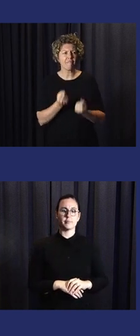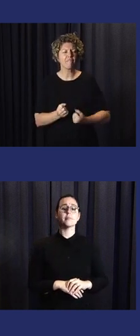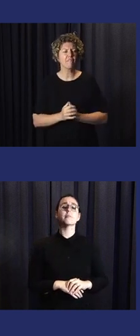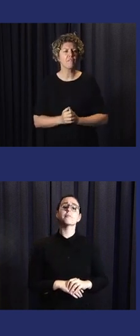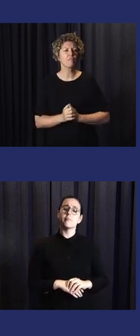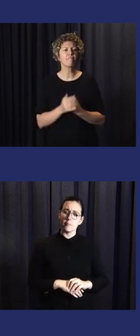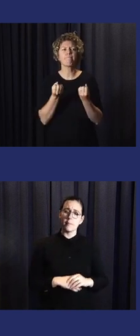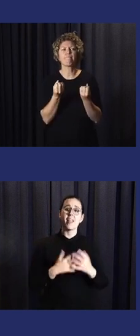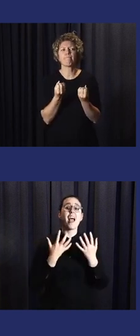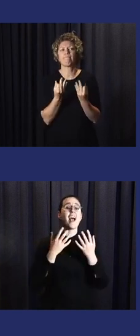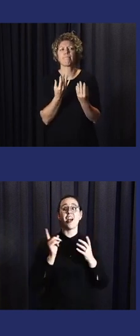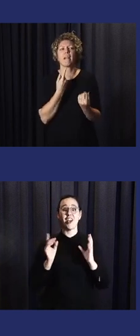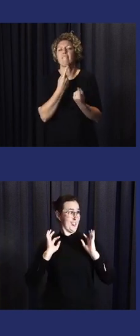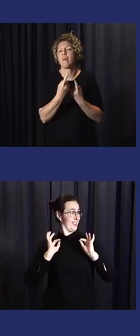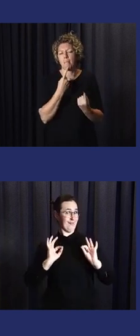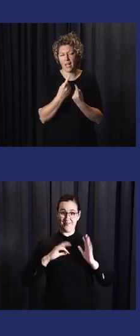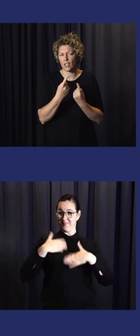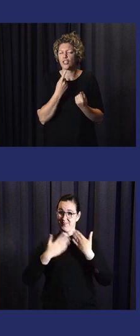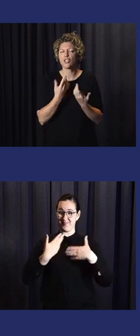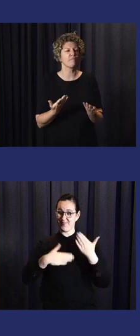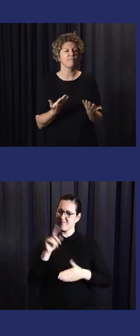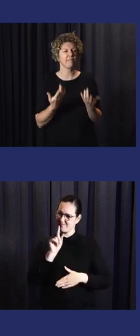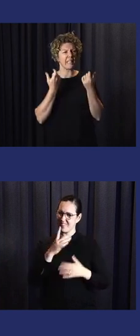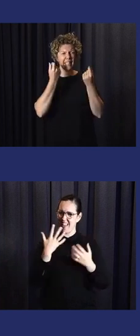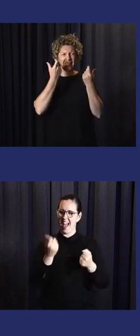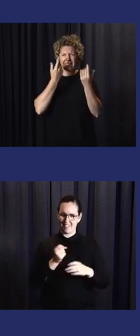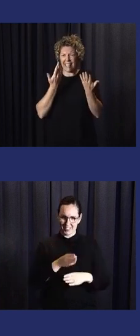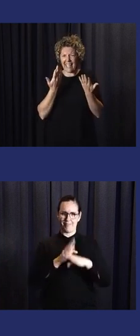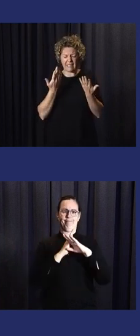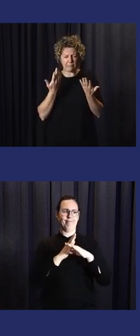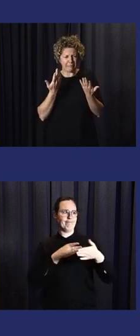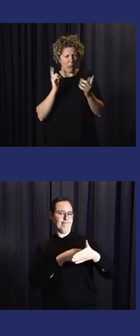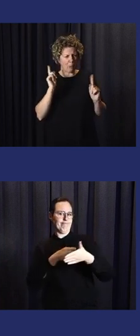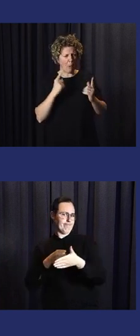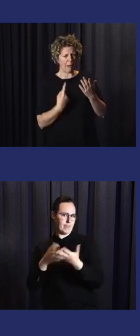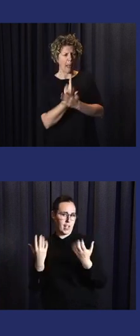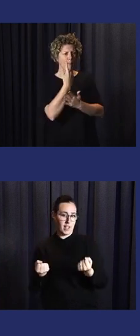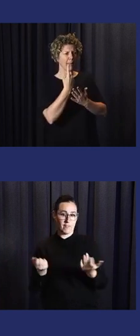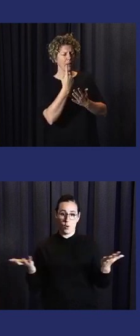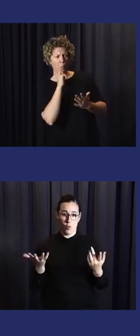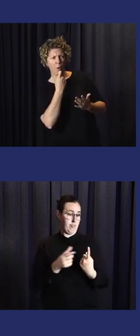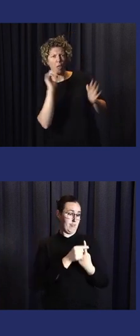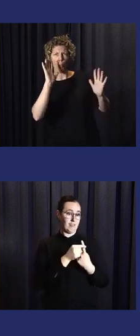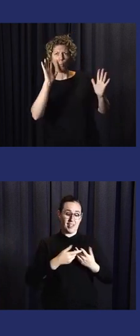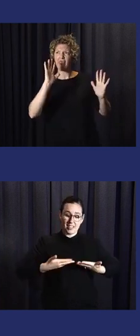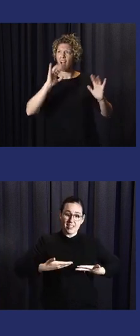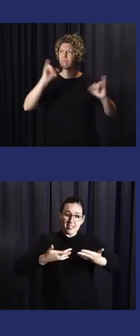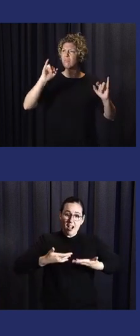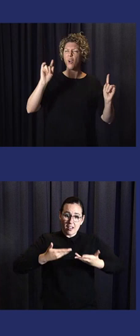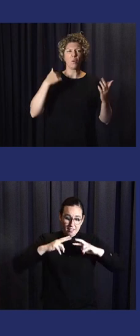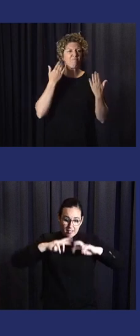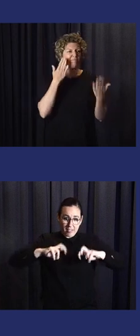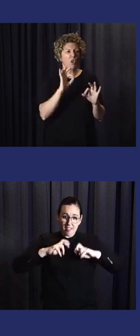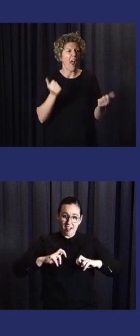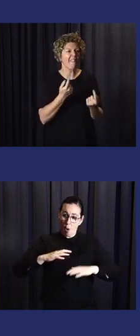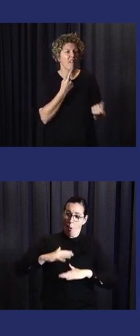So there are some challenges for implementation of early actions. The first one is lack of data to